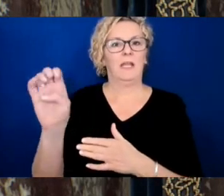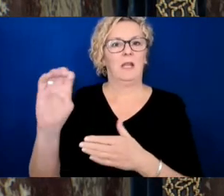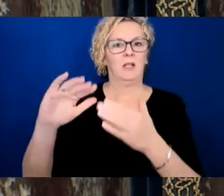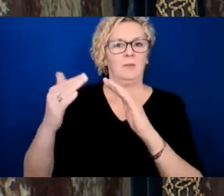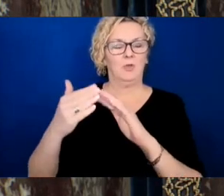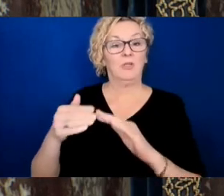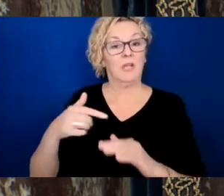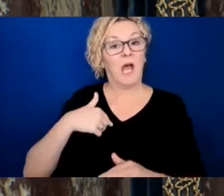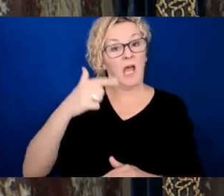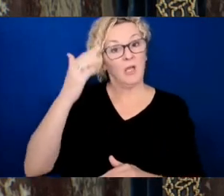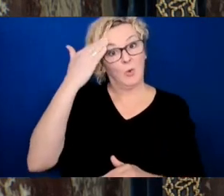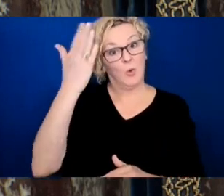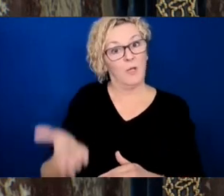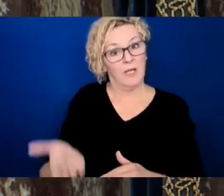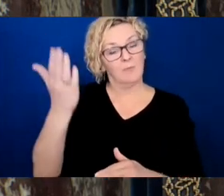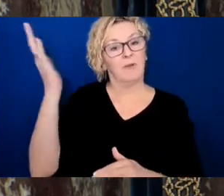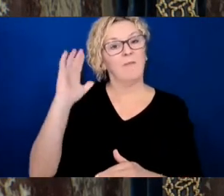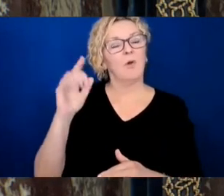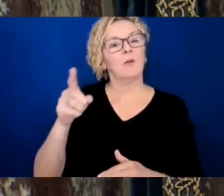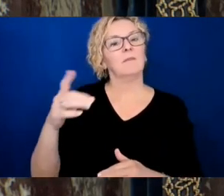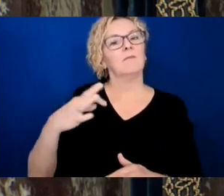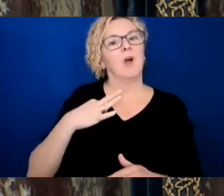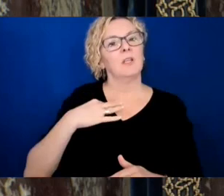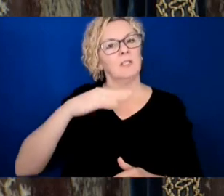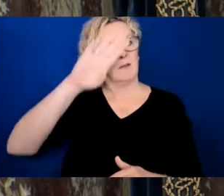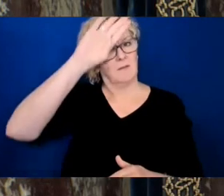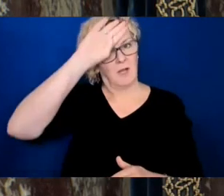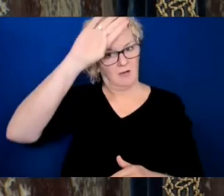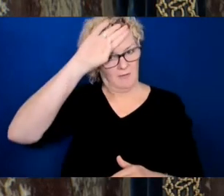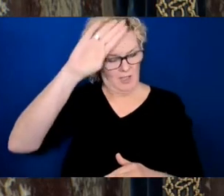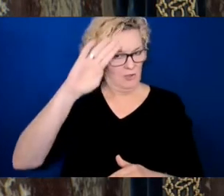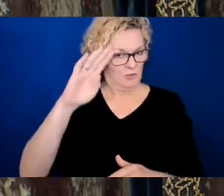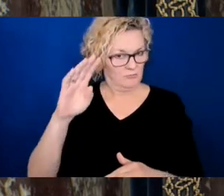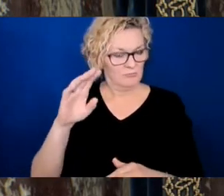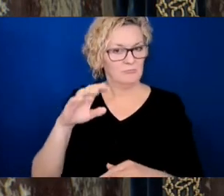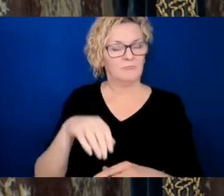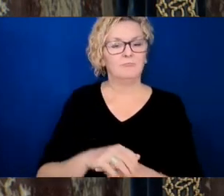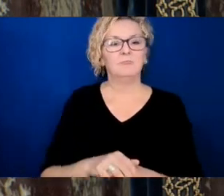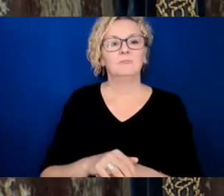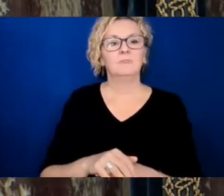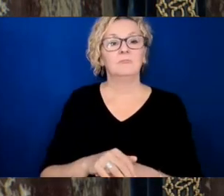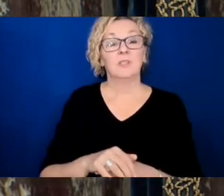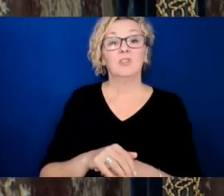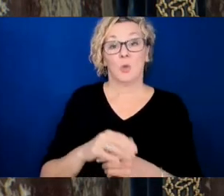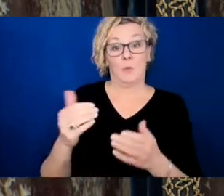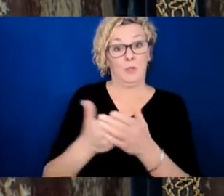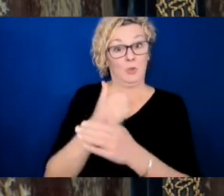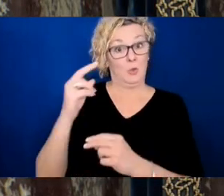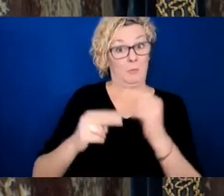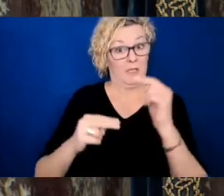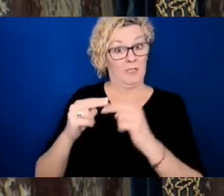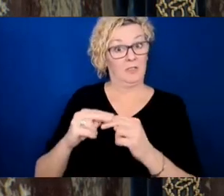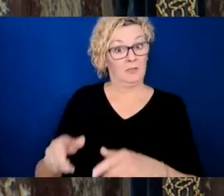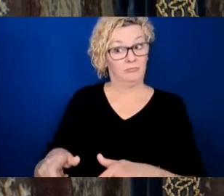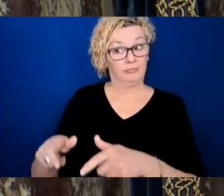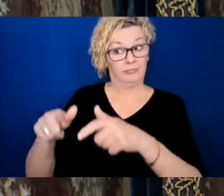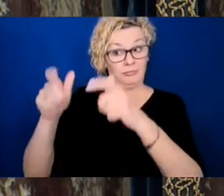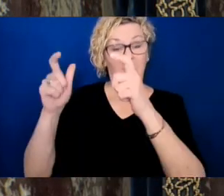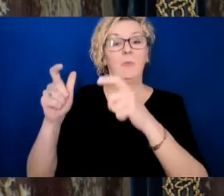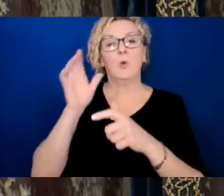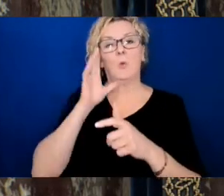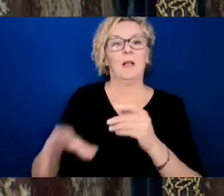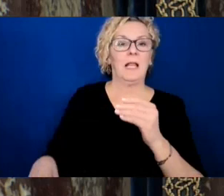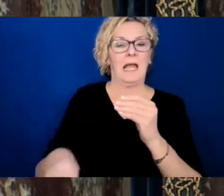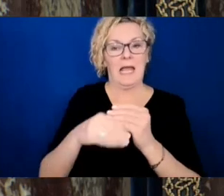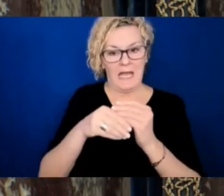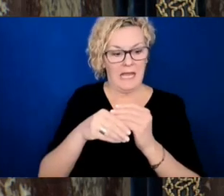firefighter at Firehall Haight downtown Cloverdale. Mr. Speaker, this new build will add another 39 units for a